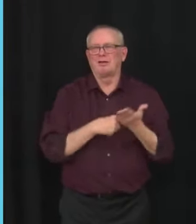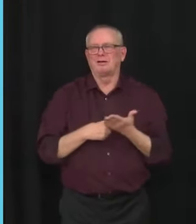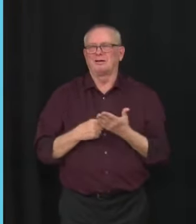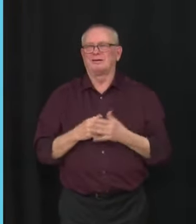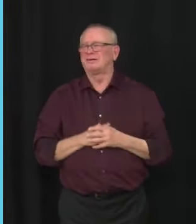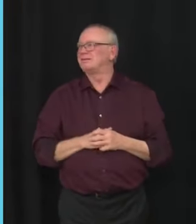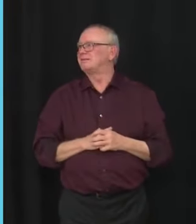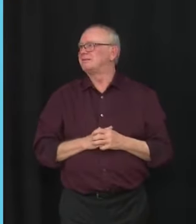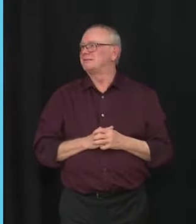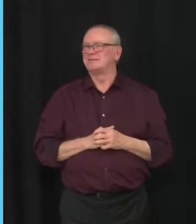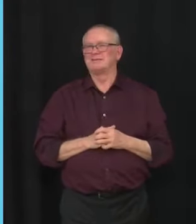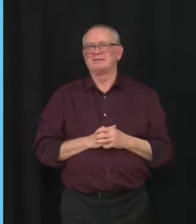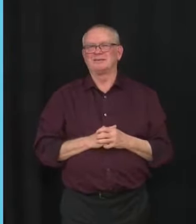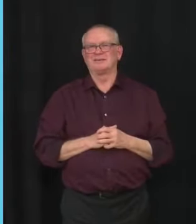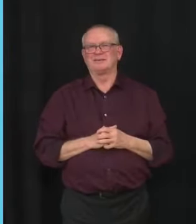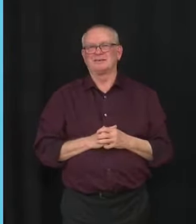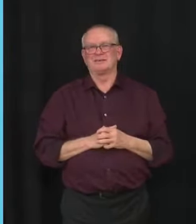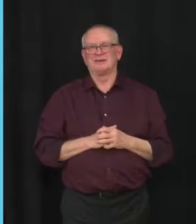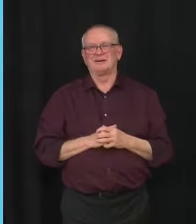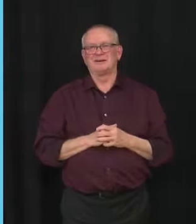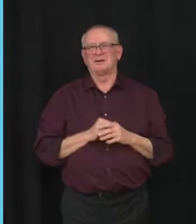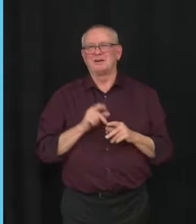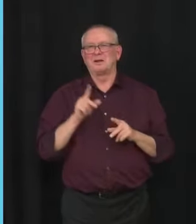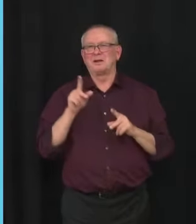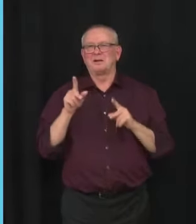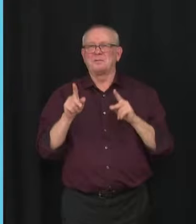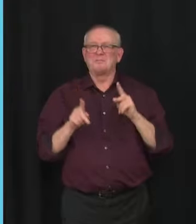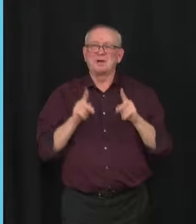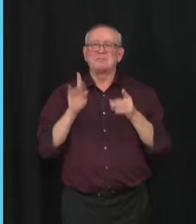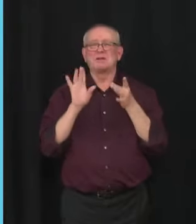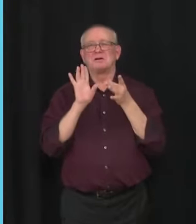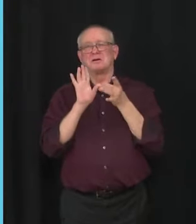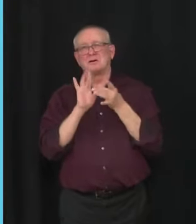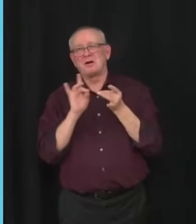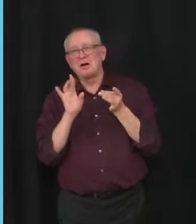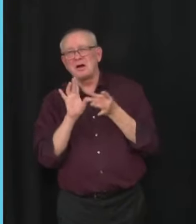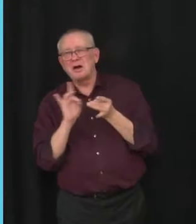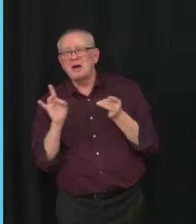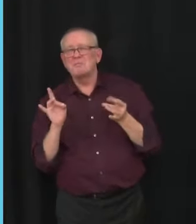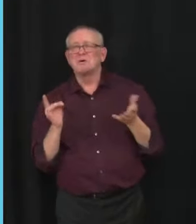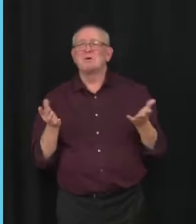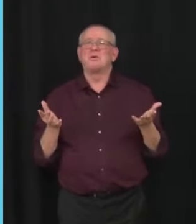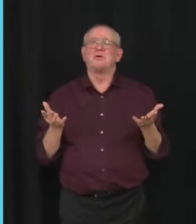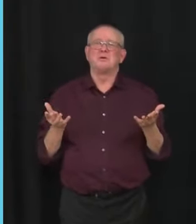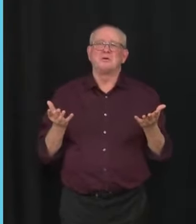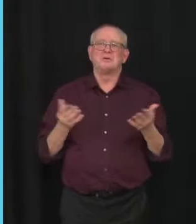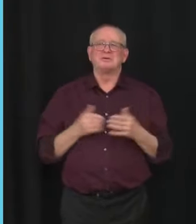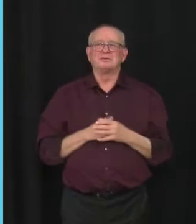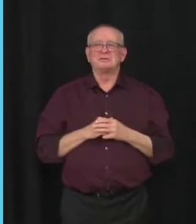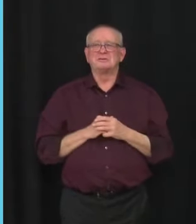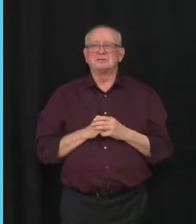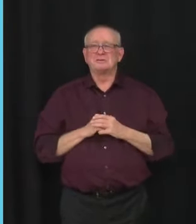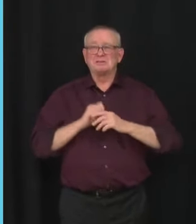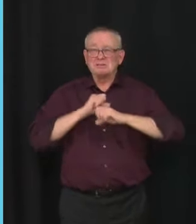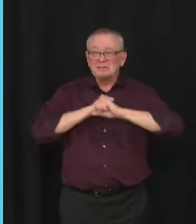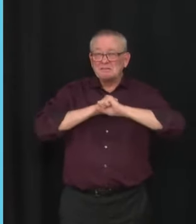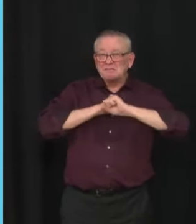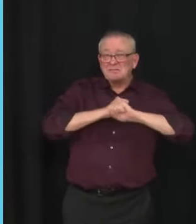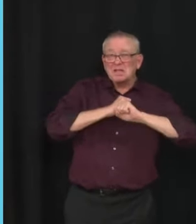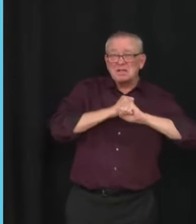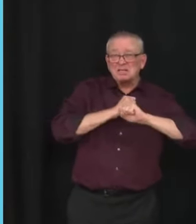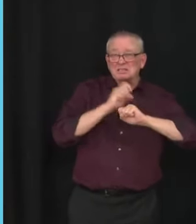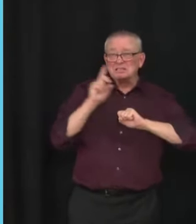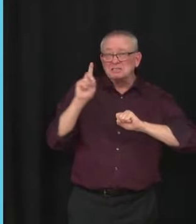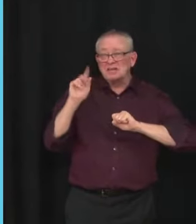actually hear people, commentators defending Suzuki, saying, well, he didn't really